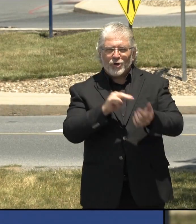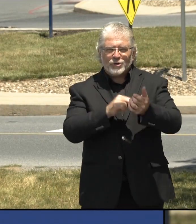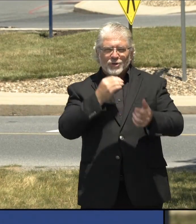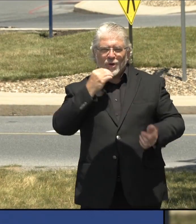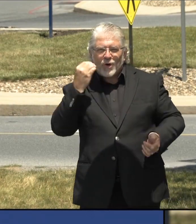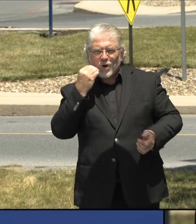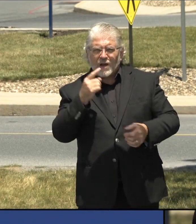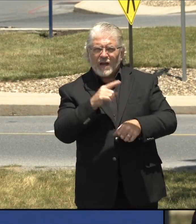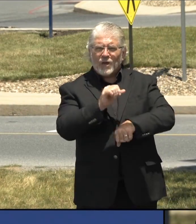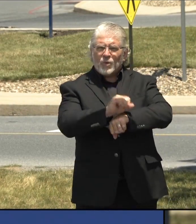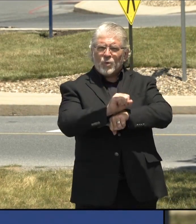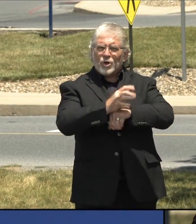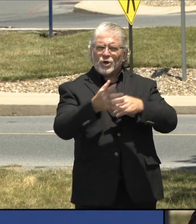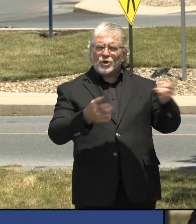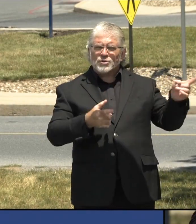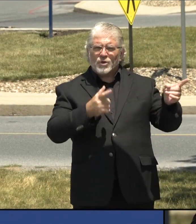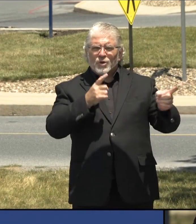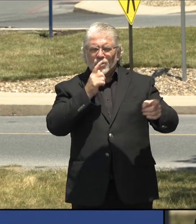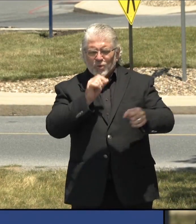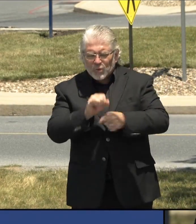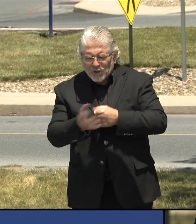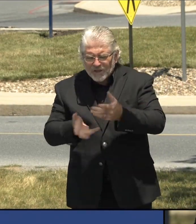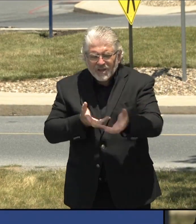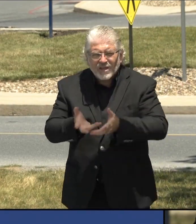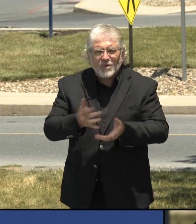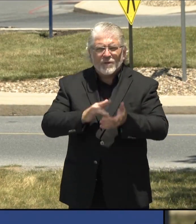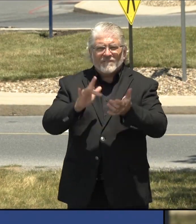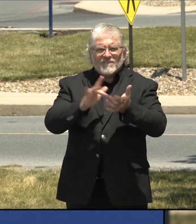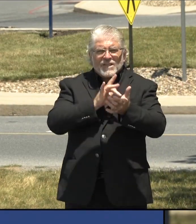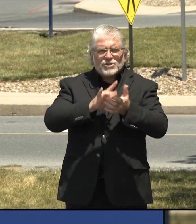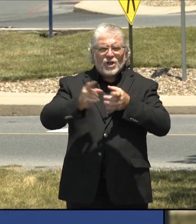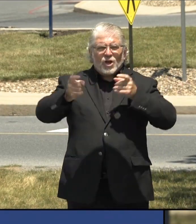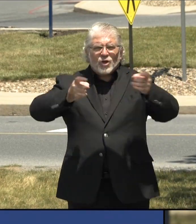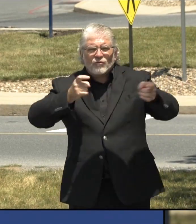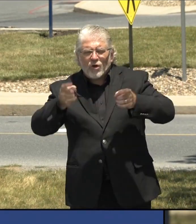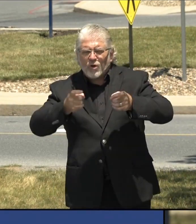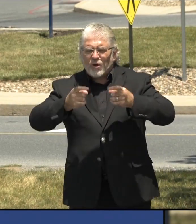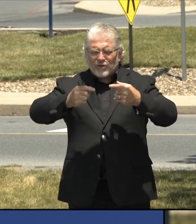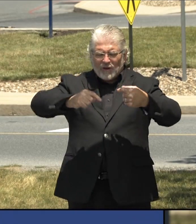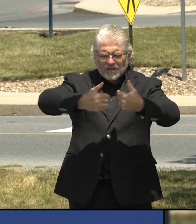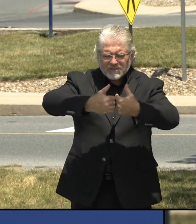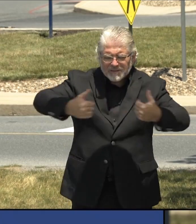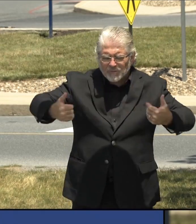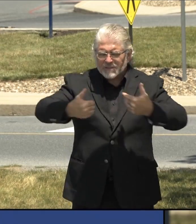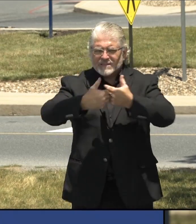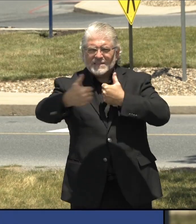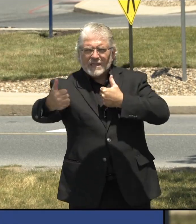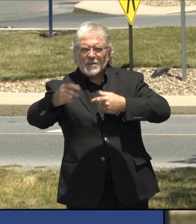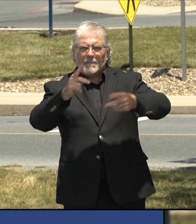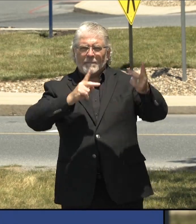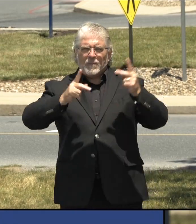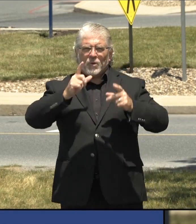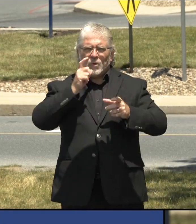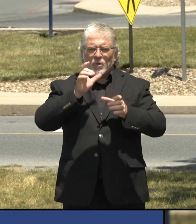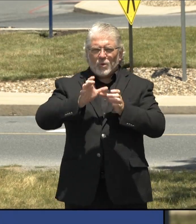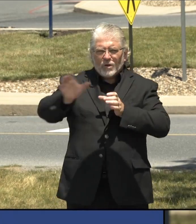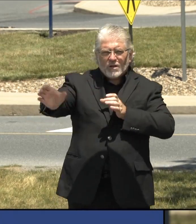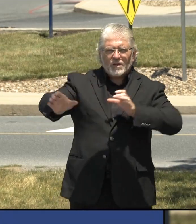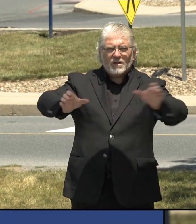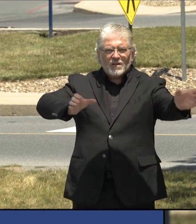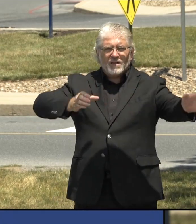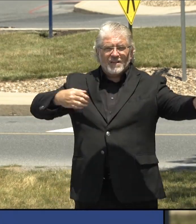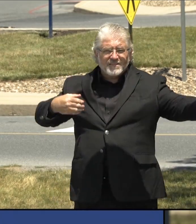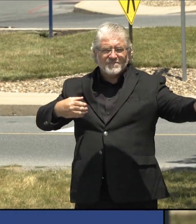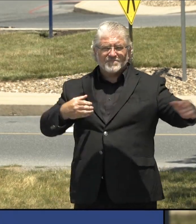to, in terms of infection control and cohorting, et cetera. And so like every other state, uh, we followed CMS guidance